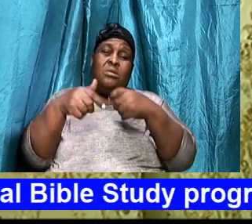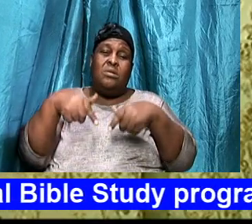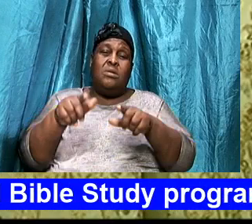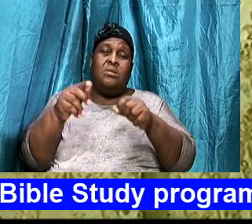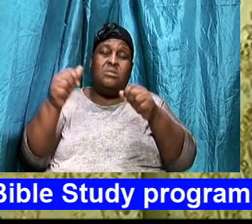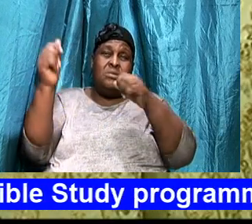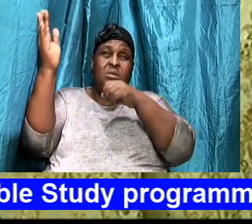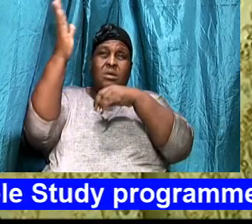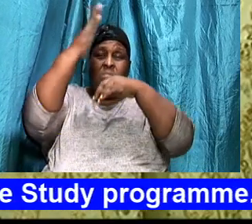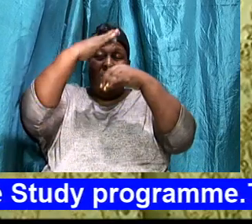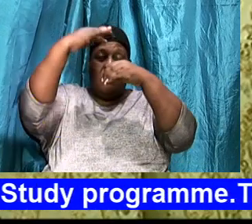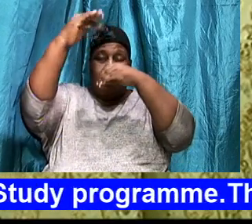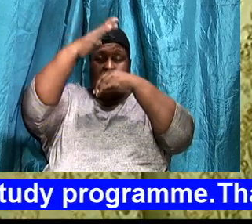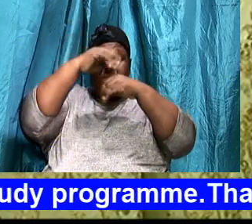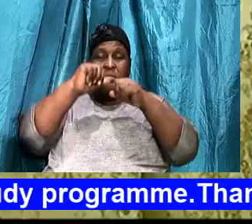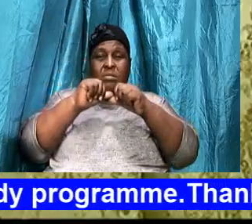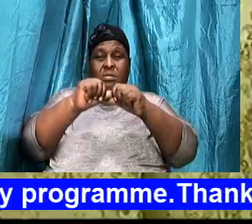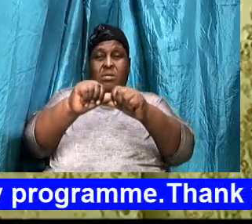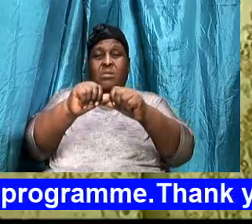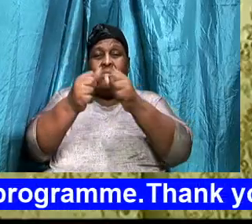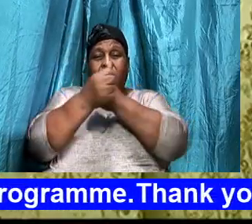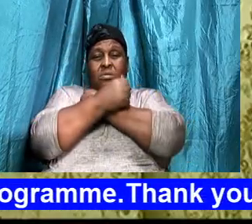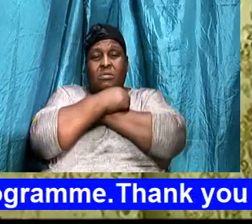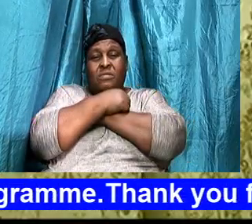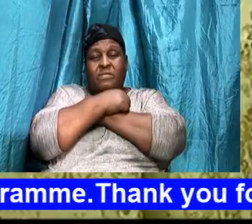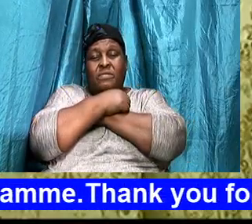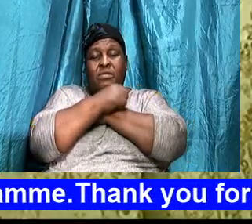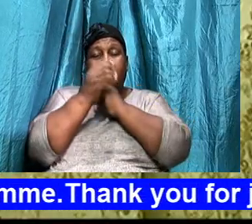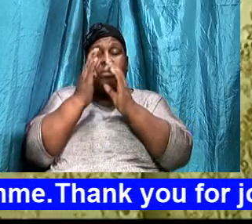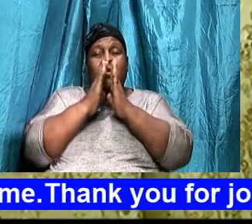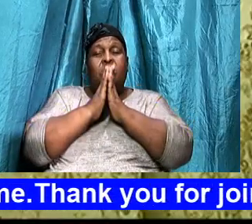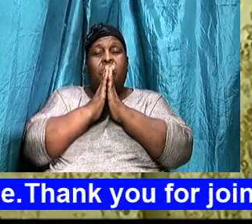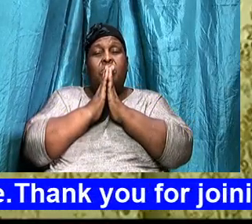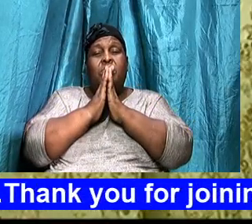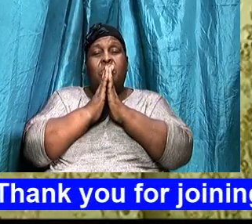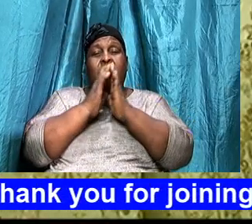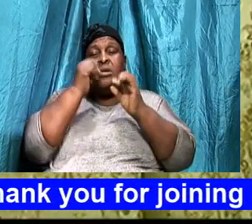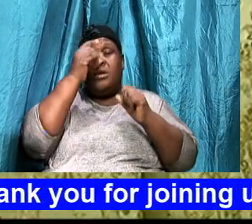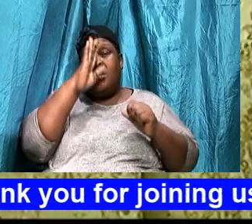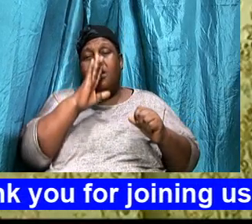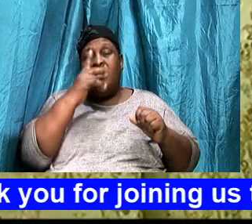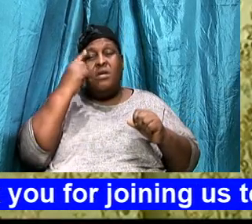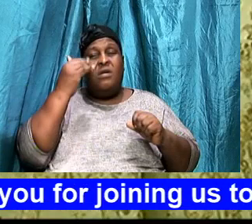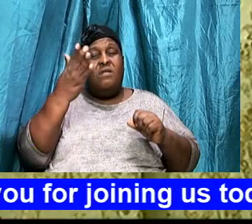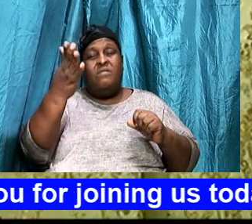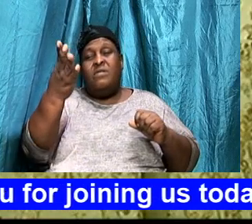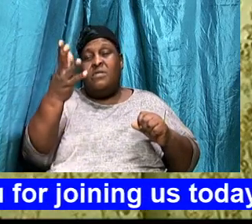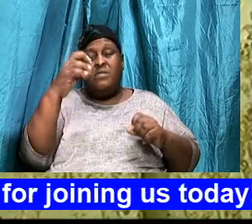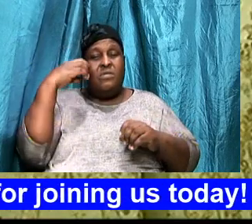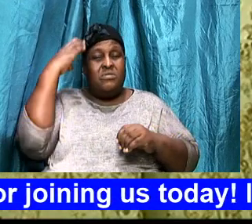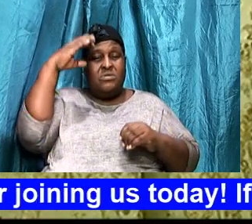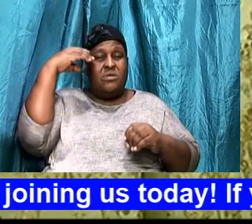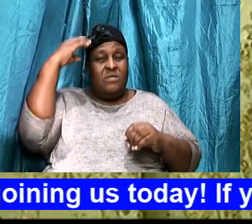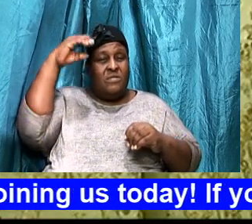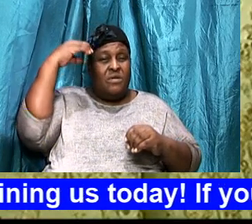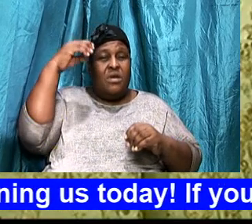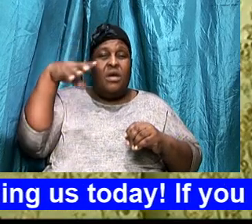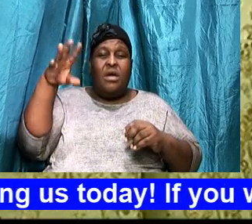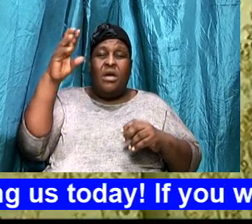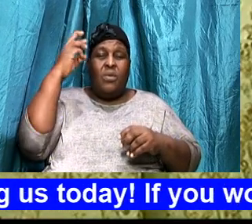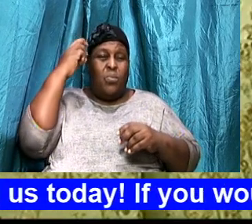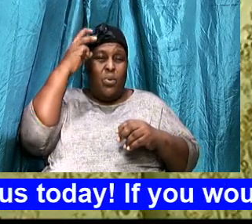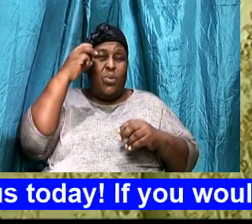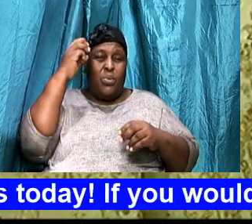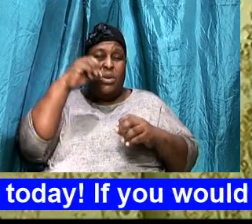your banner over us, God continue to be loved, We pray God, That for those who are confused, For those who are troubled, In their